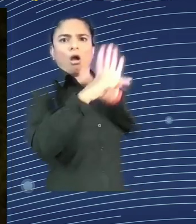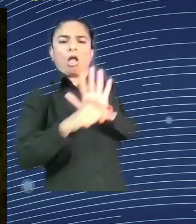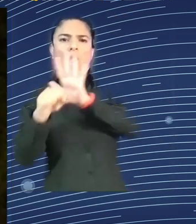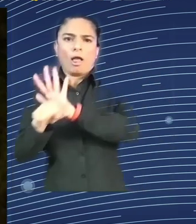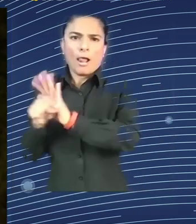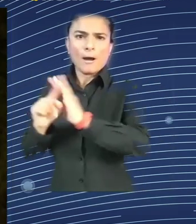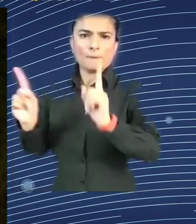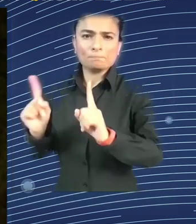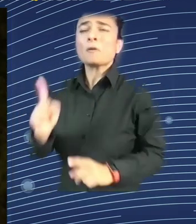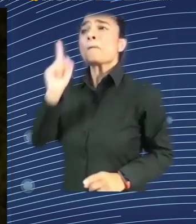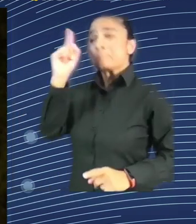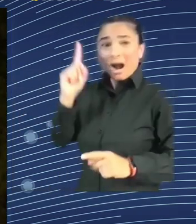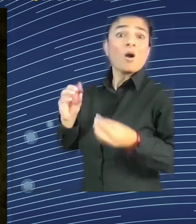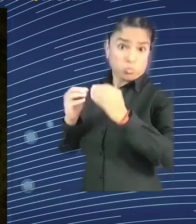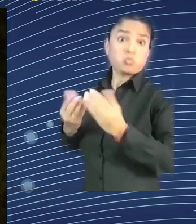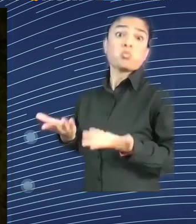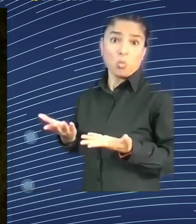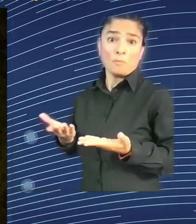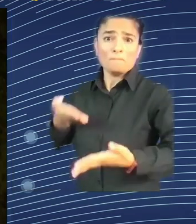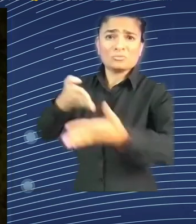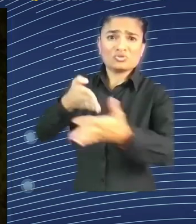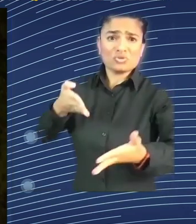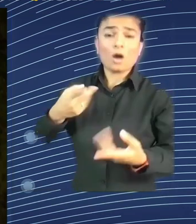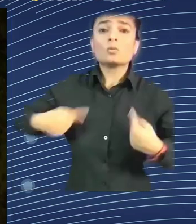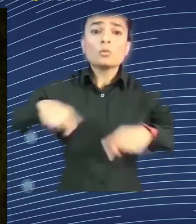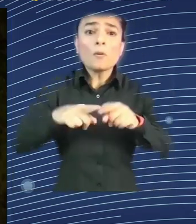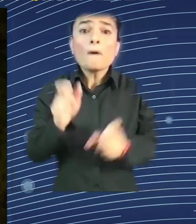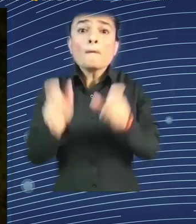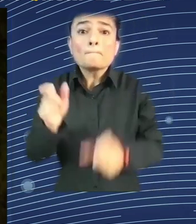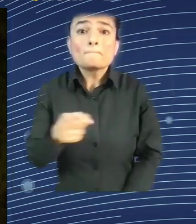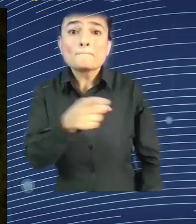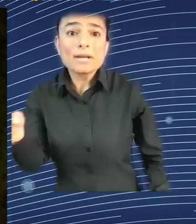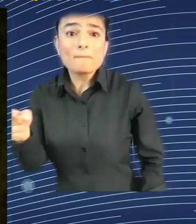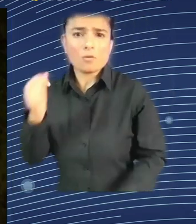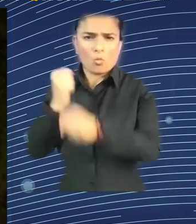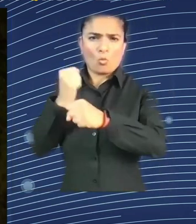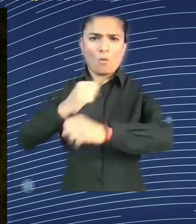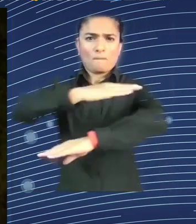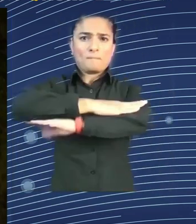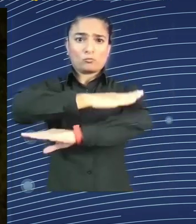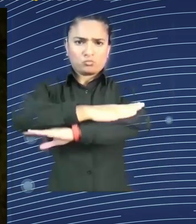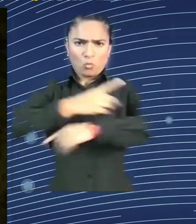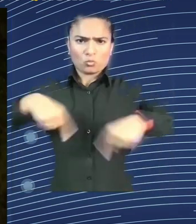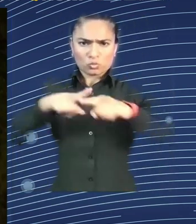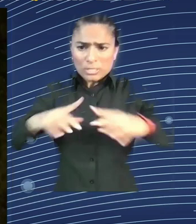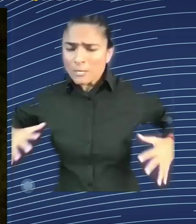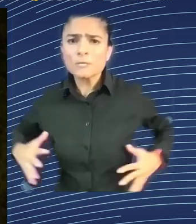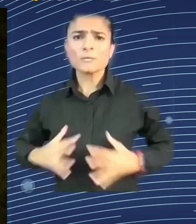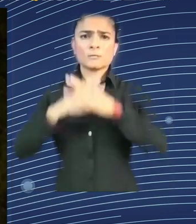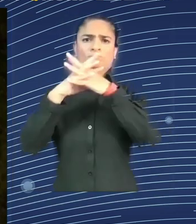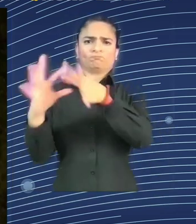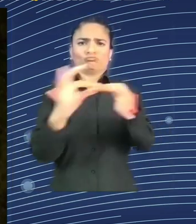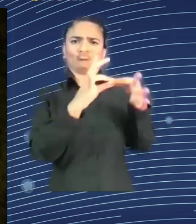fascinating efforts in organizing those workers. So I would say the glass is half full rather than half empty.